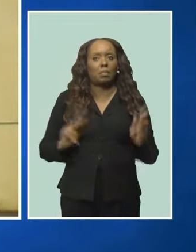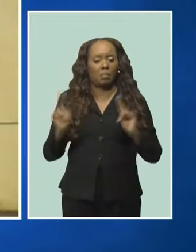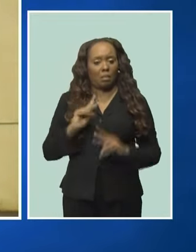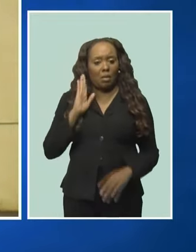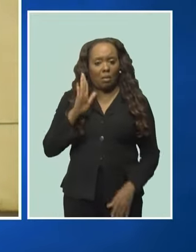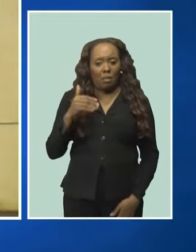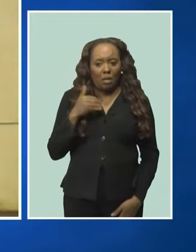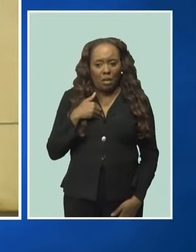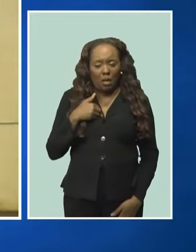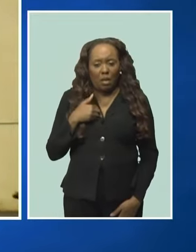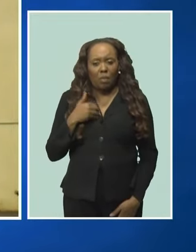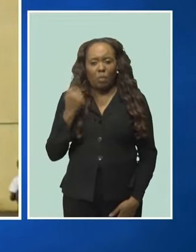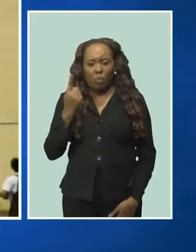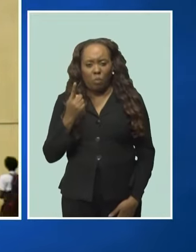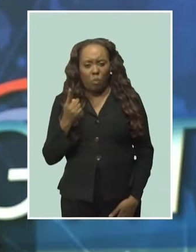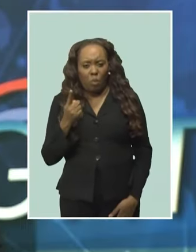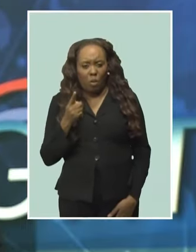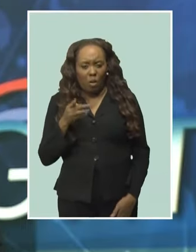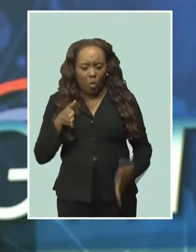possible access.